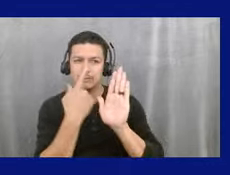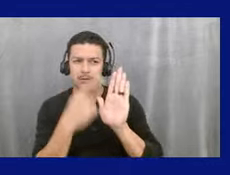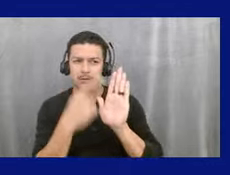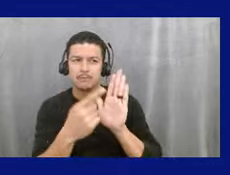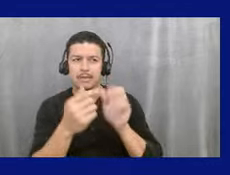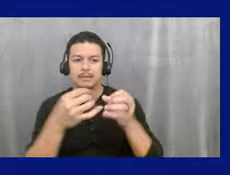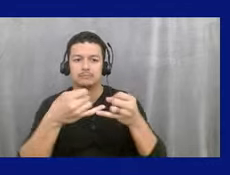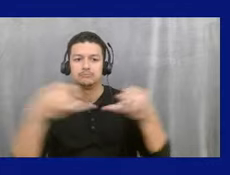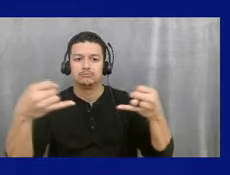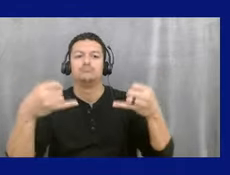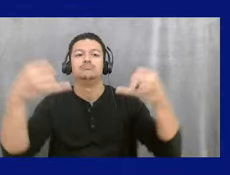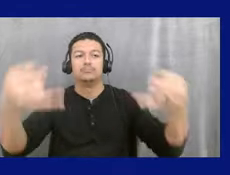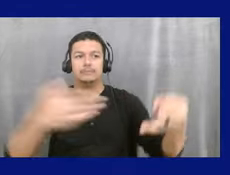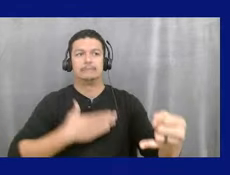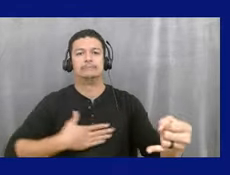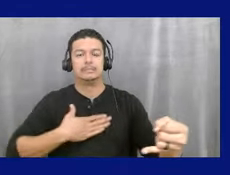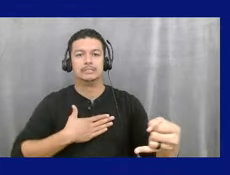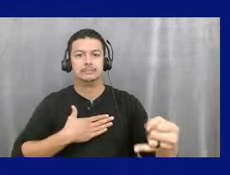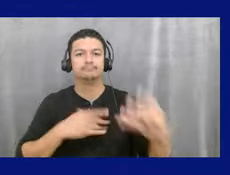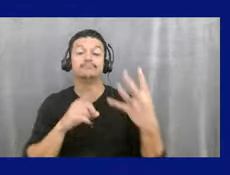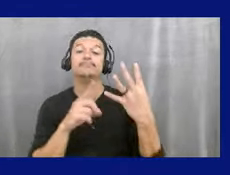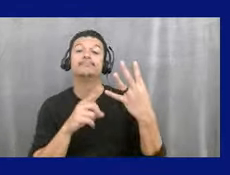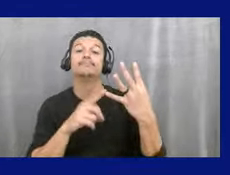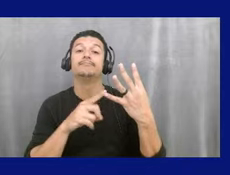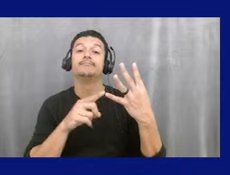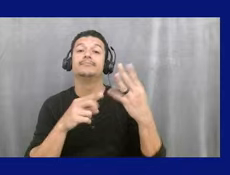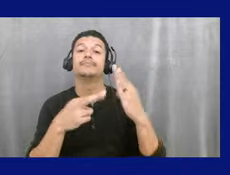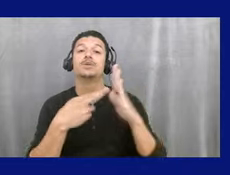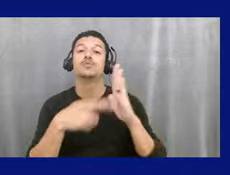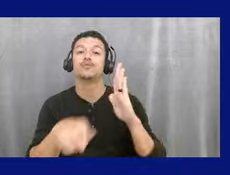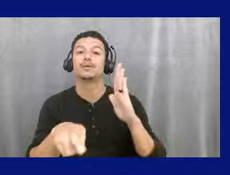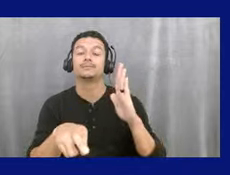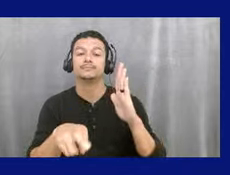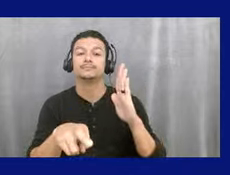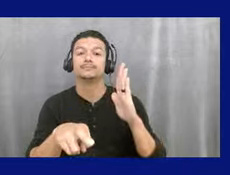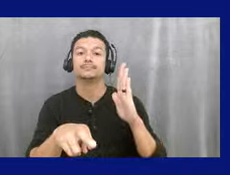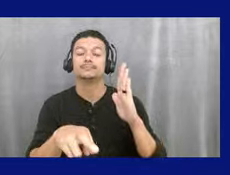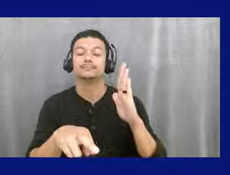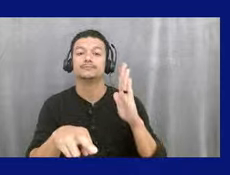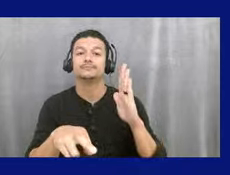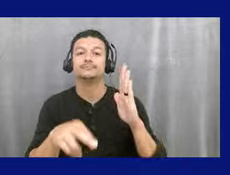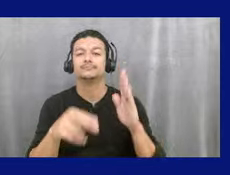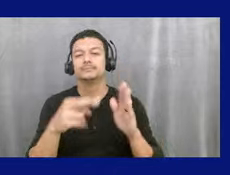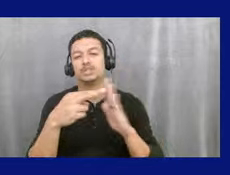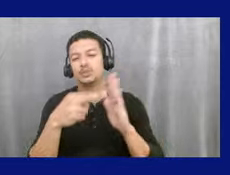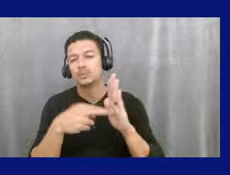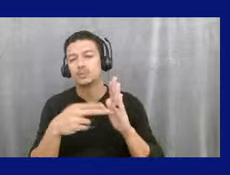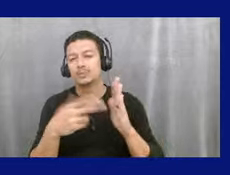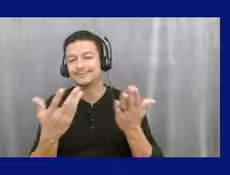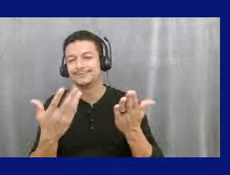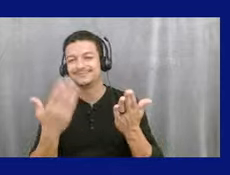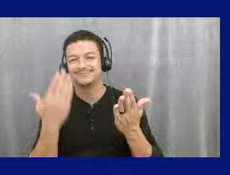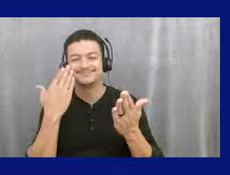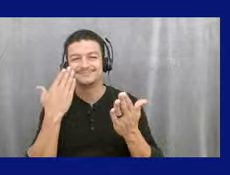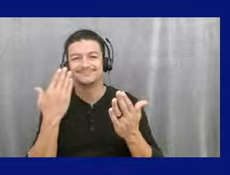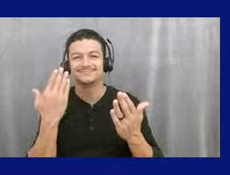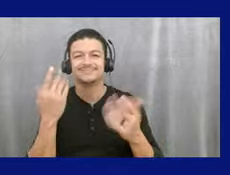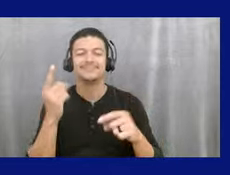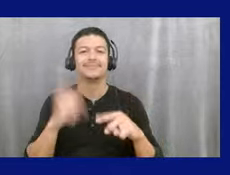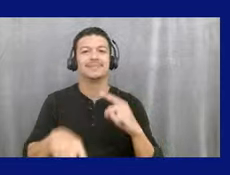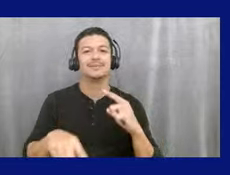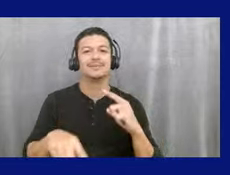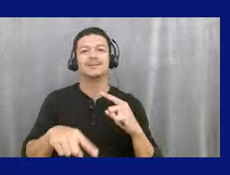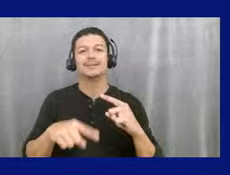by referendum. Um, this is, uh, there are rules around this. You can't obviously again, annex a municipality.